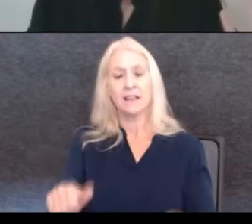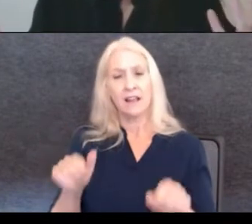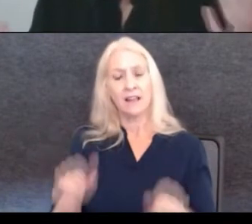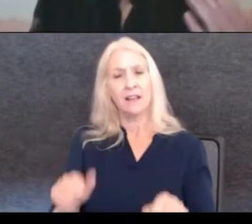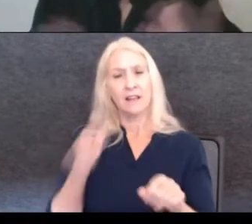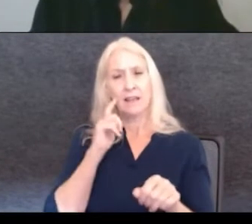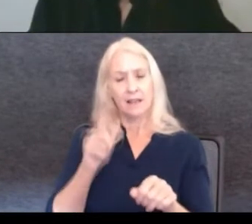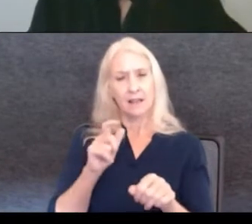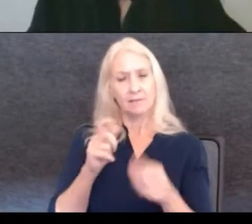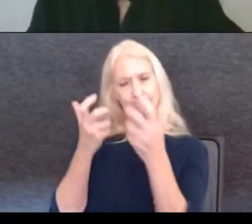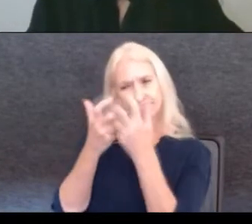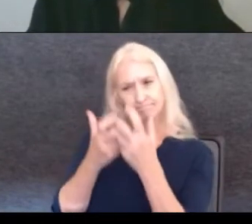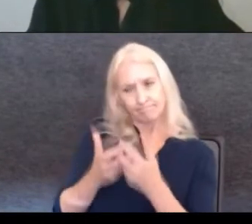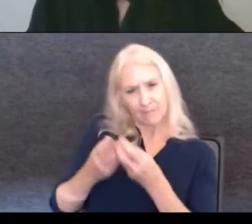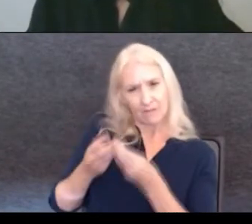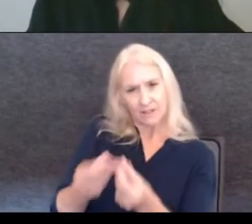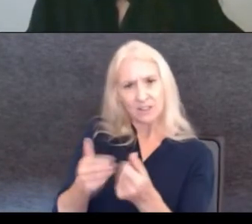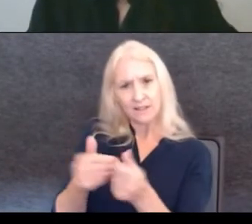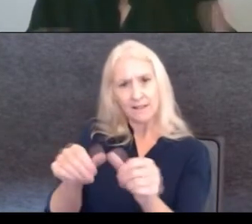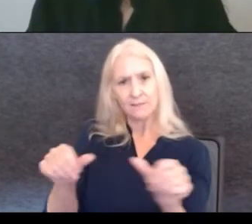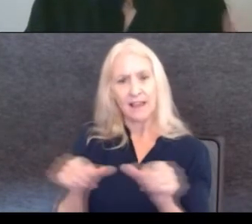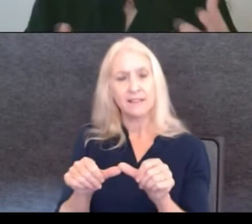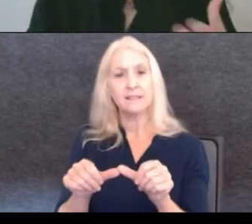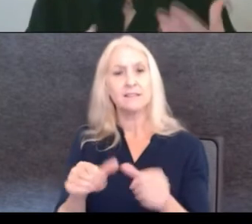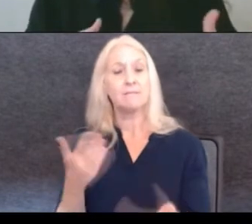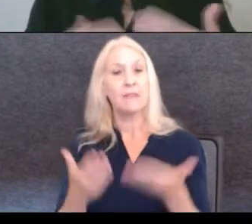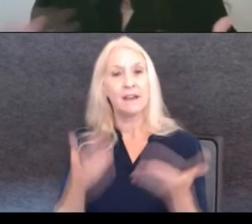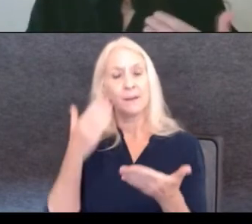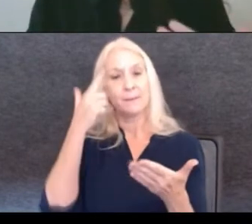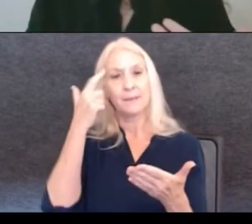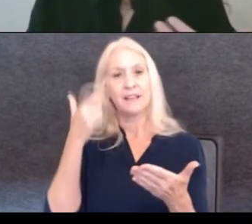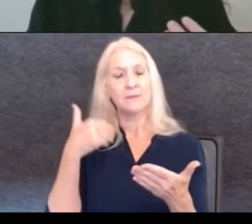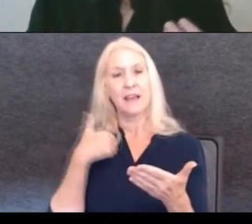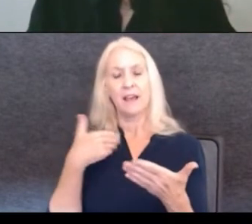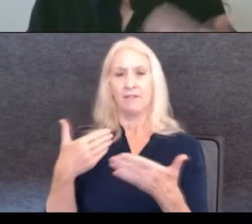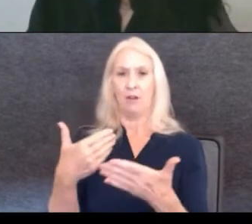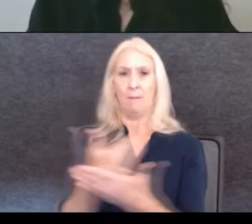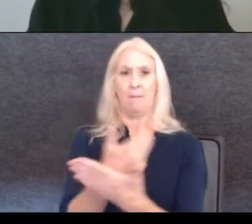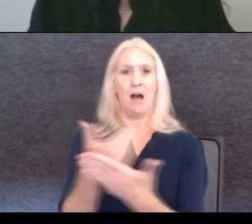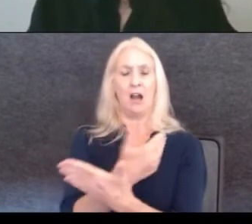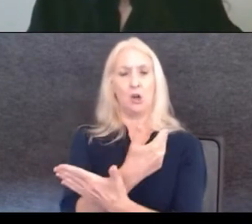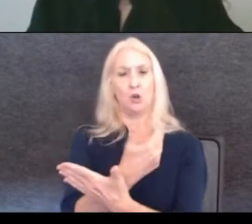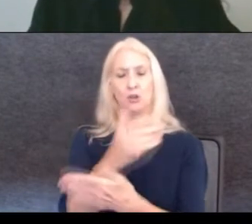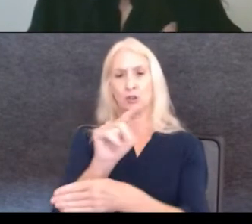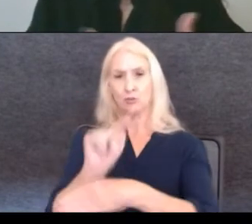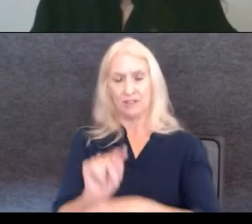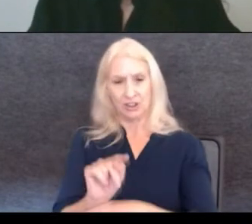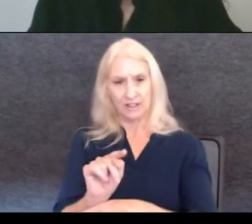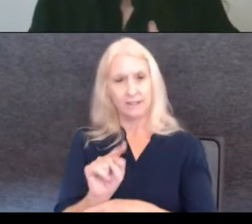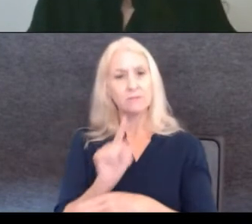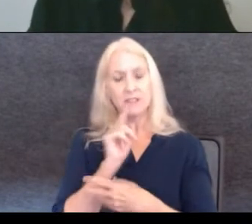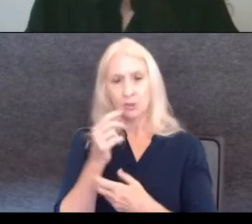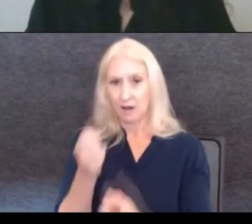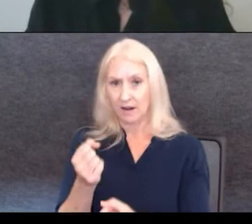of the space. And, and, uh, maybe because we have a modernist tradition that is very strong, but when,